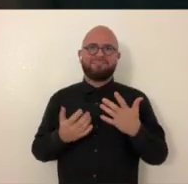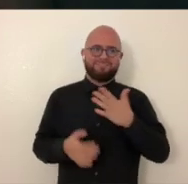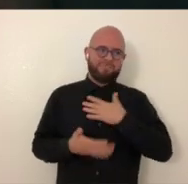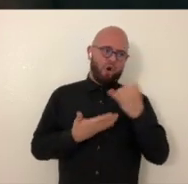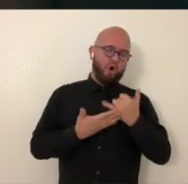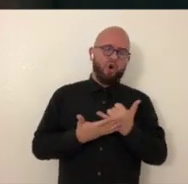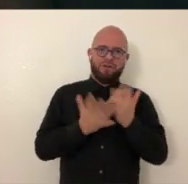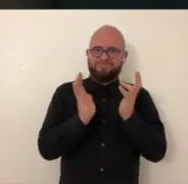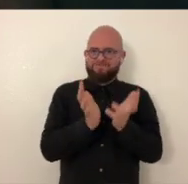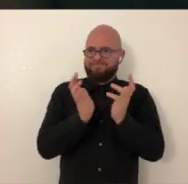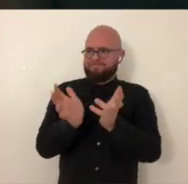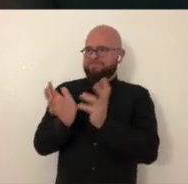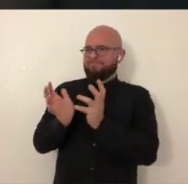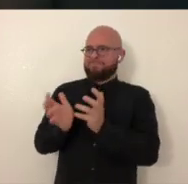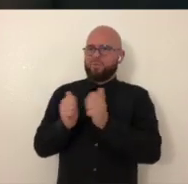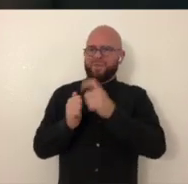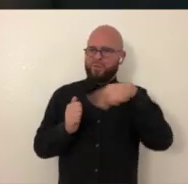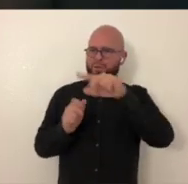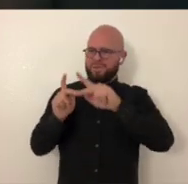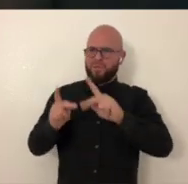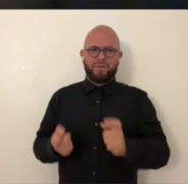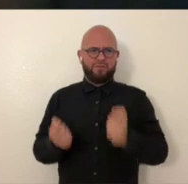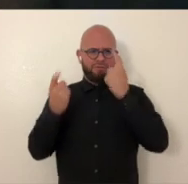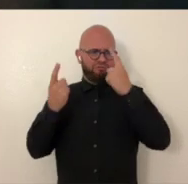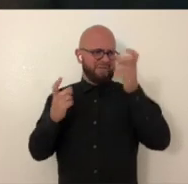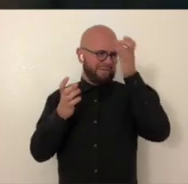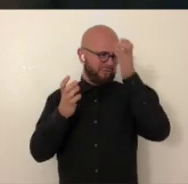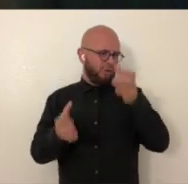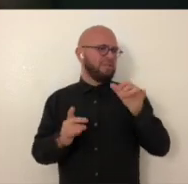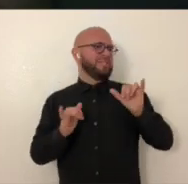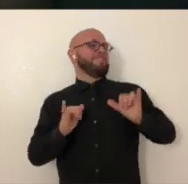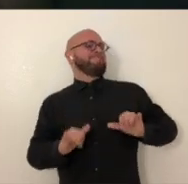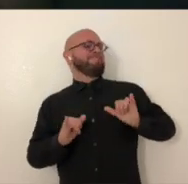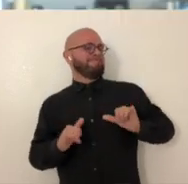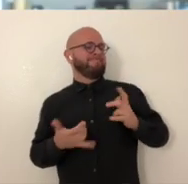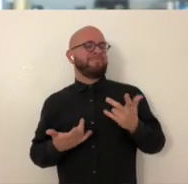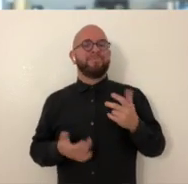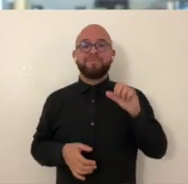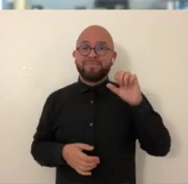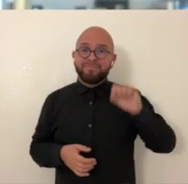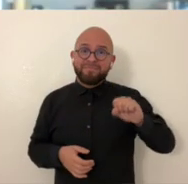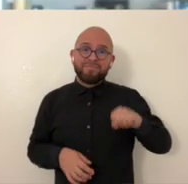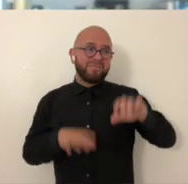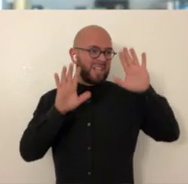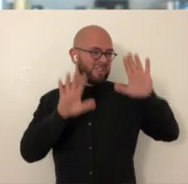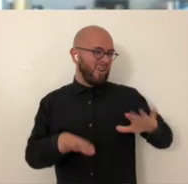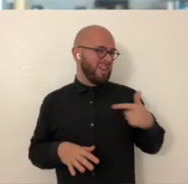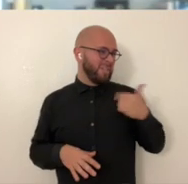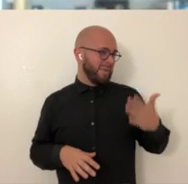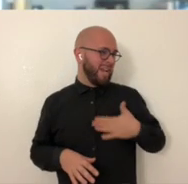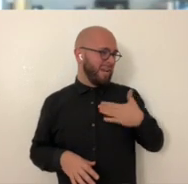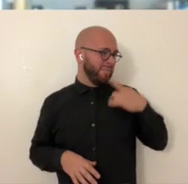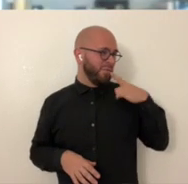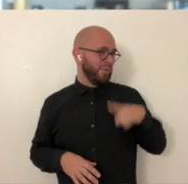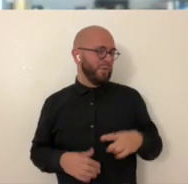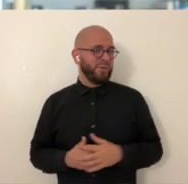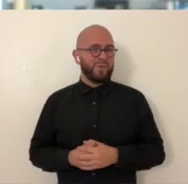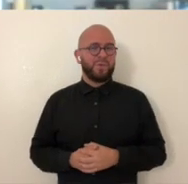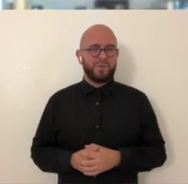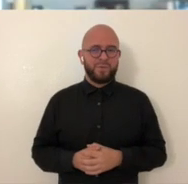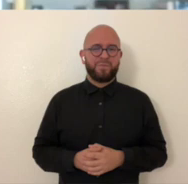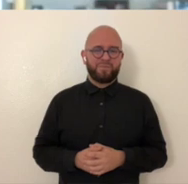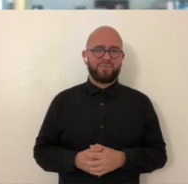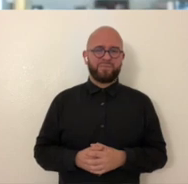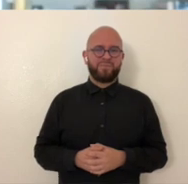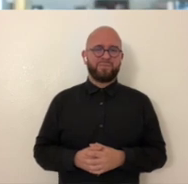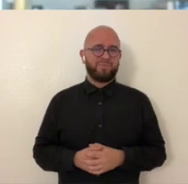exciting to talk about my art with people who can understand the concepts. No, that's really awesome. I'm so glad about that